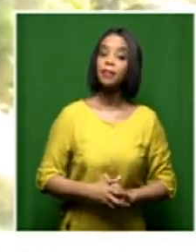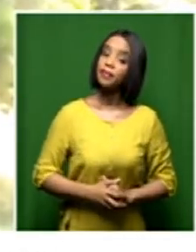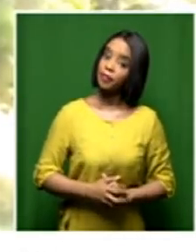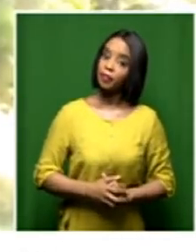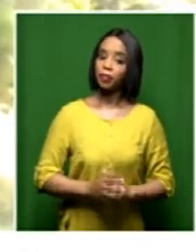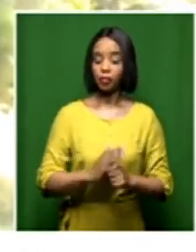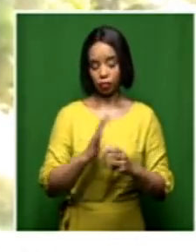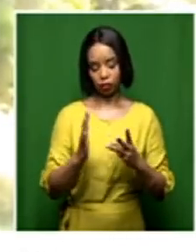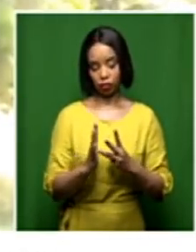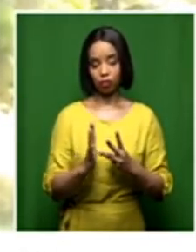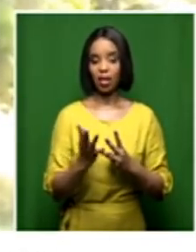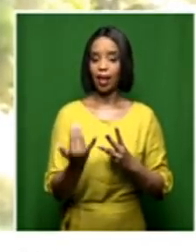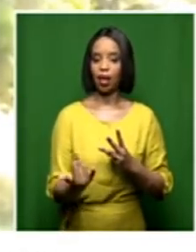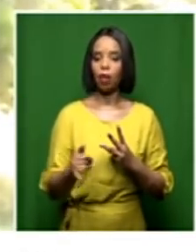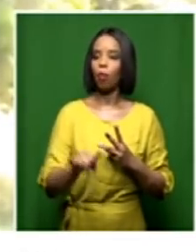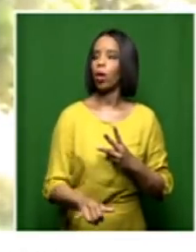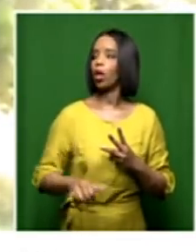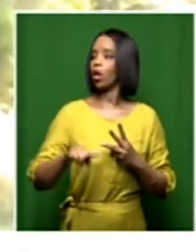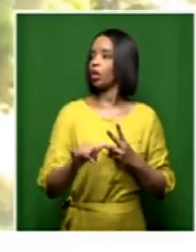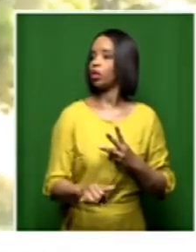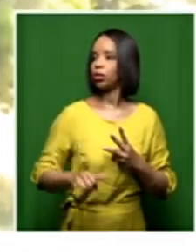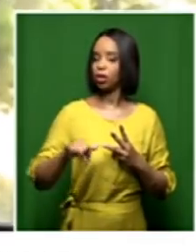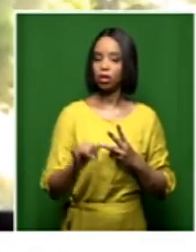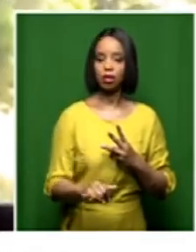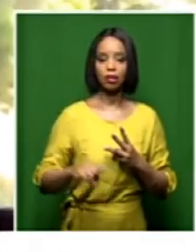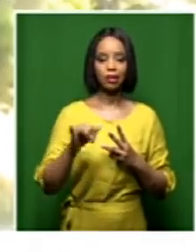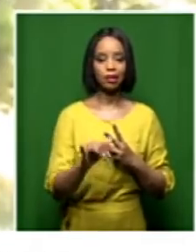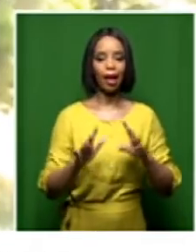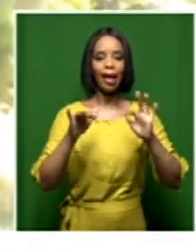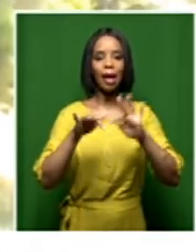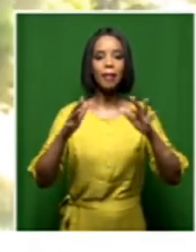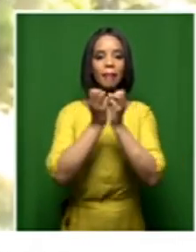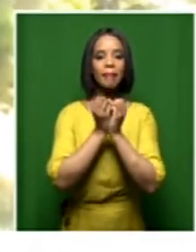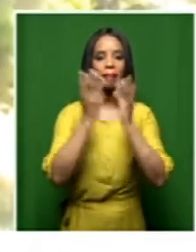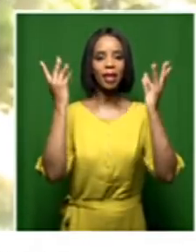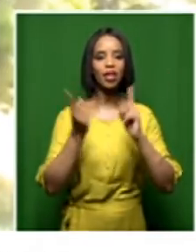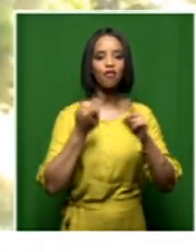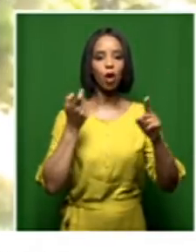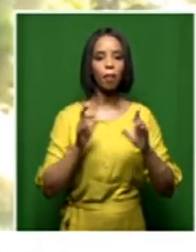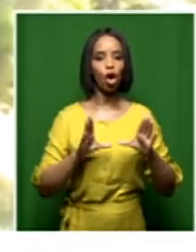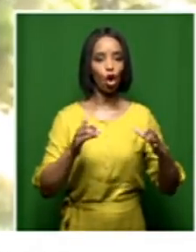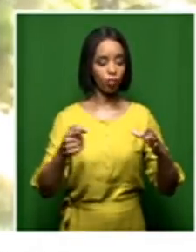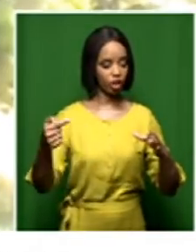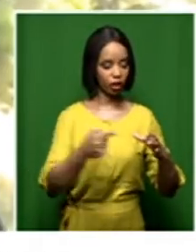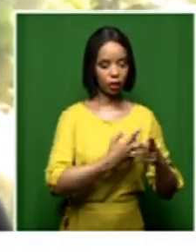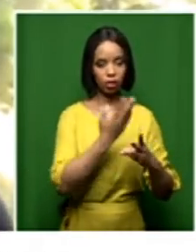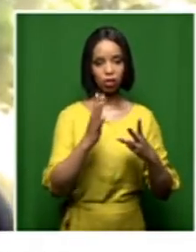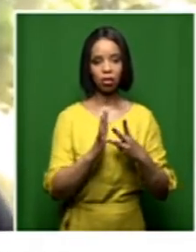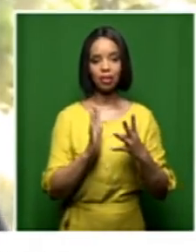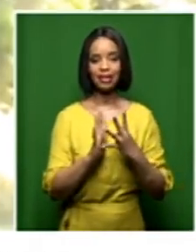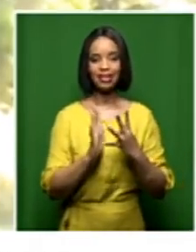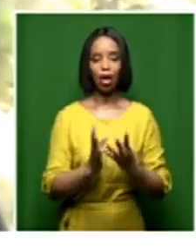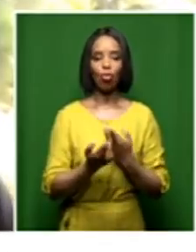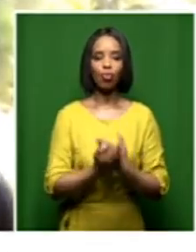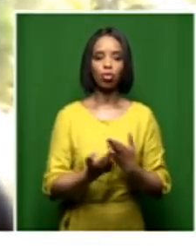for a lot of the personnel that will come from the commission, including resources there. But